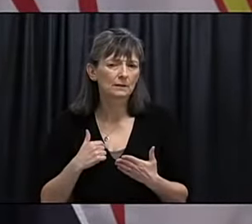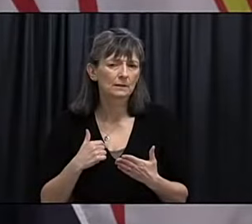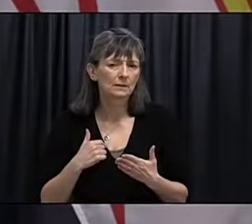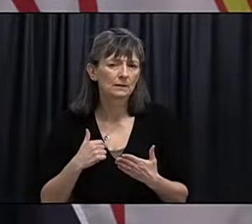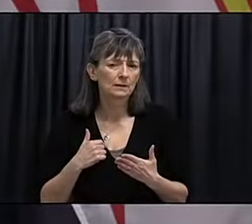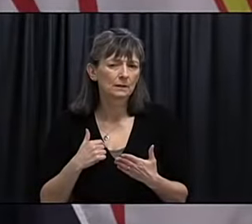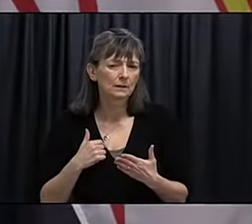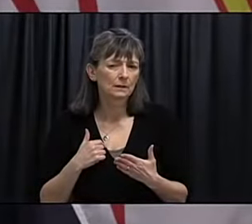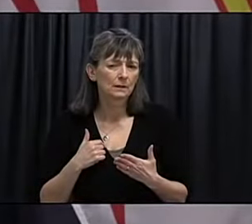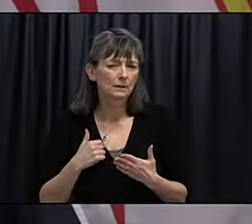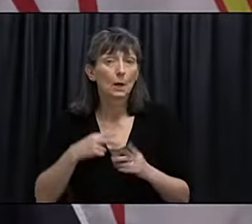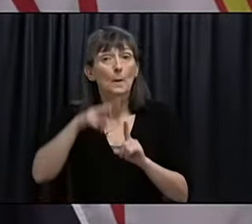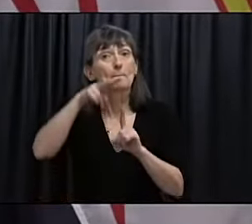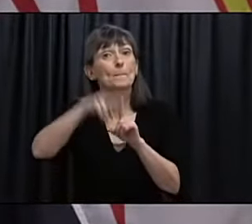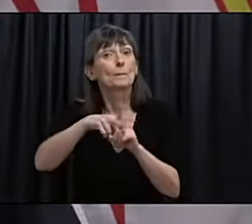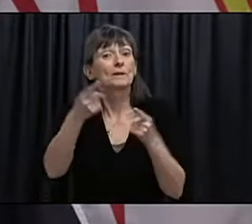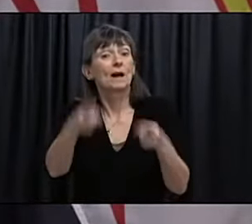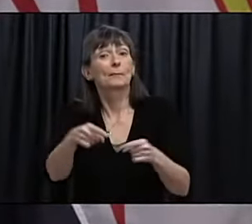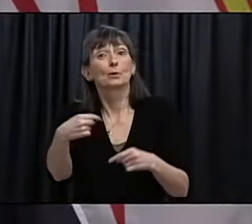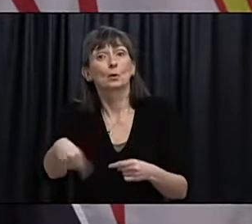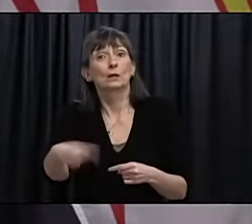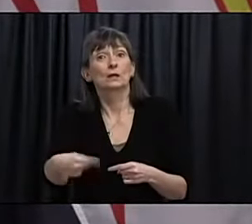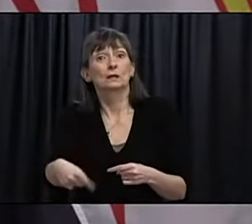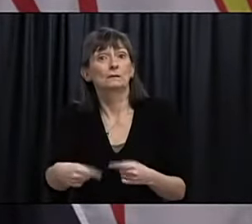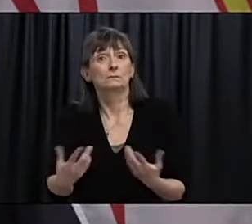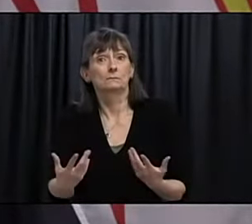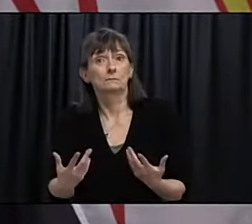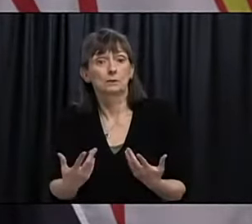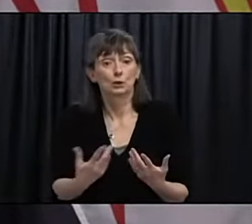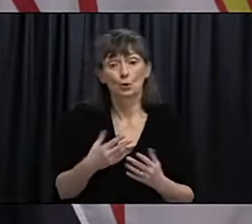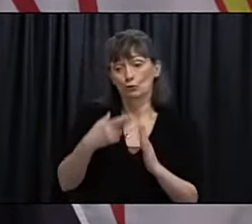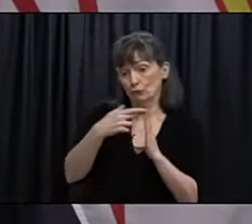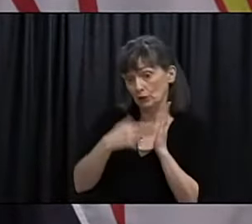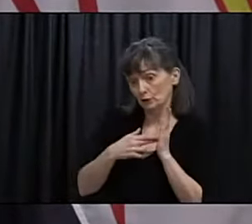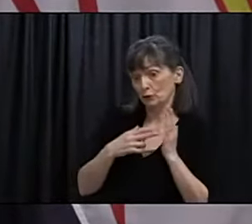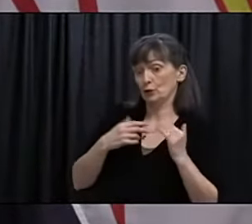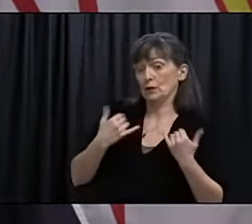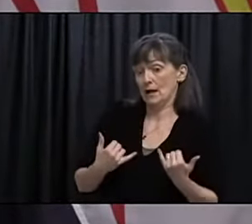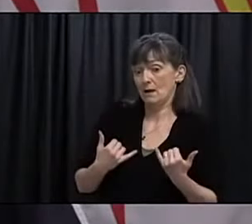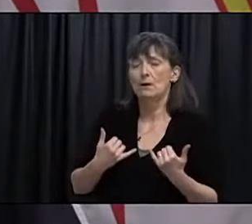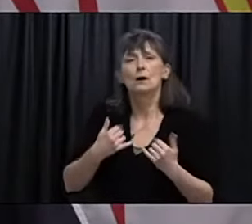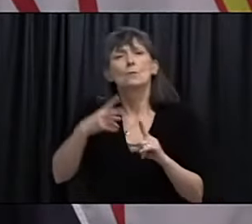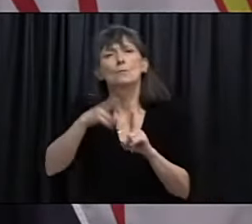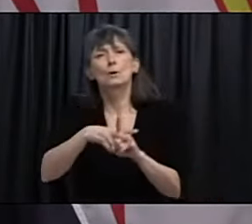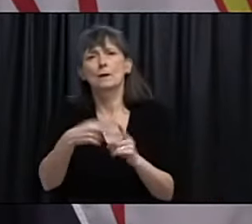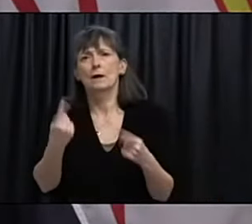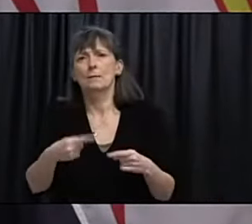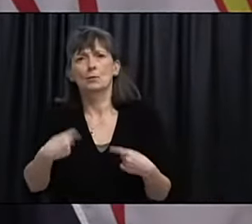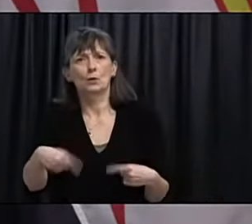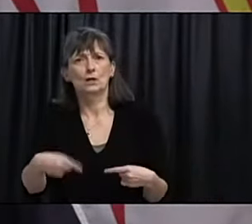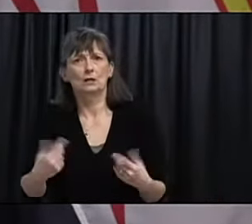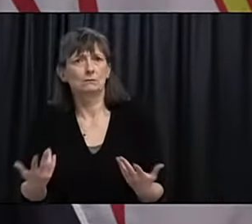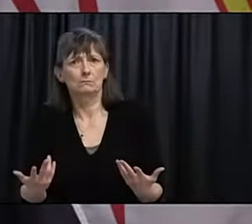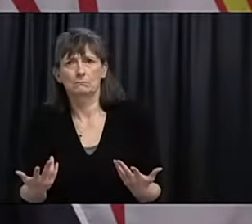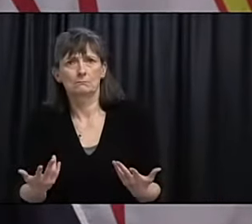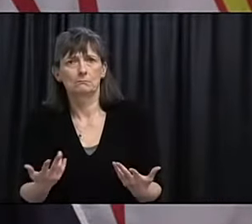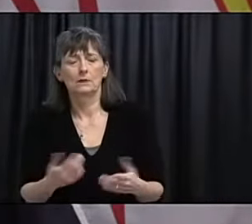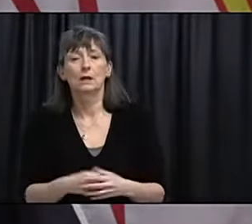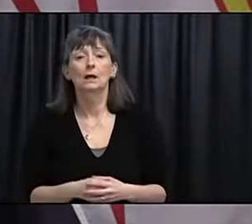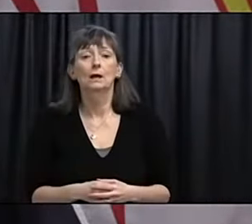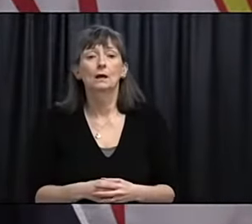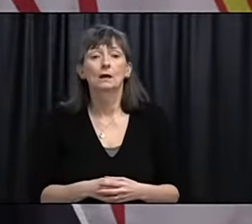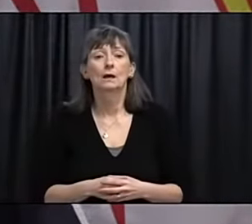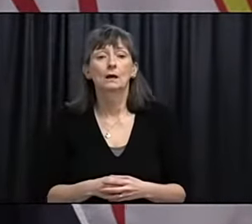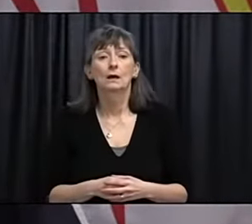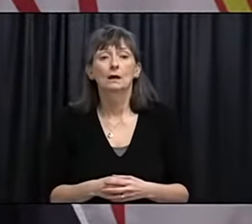The appointments, when will they likely be that I was wondering, not when they're going to be booked. Yeah, that so my understanding